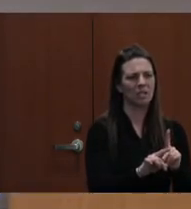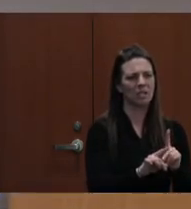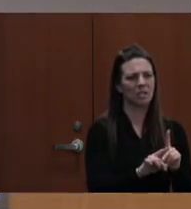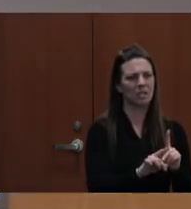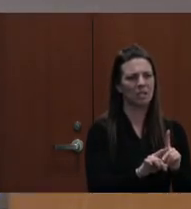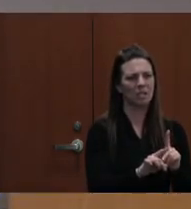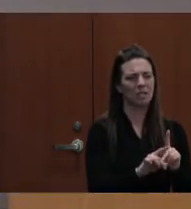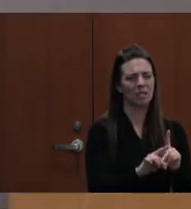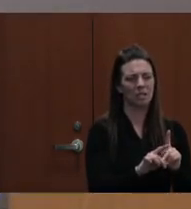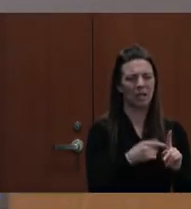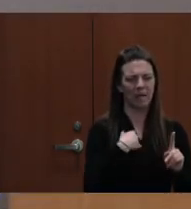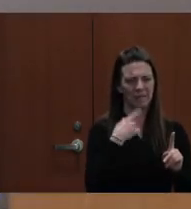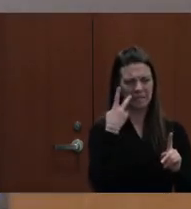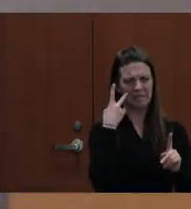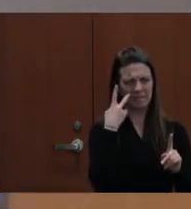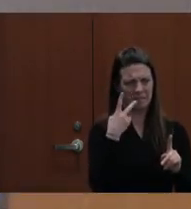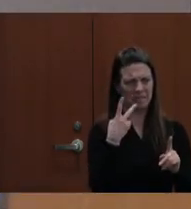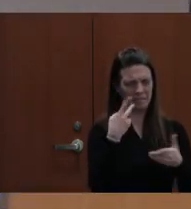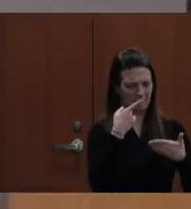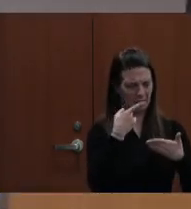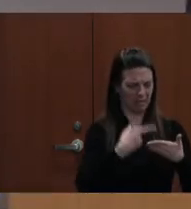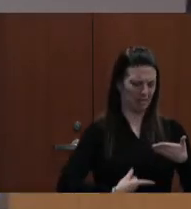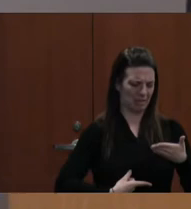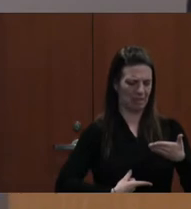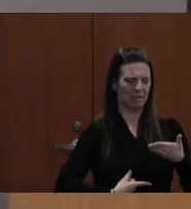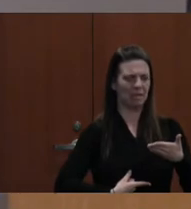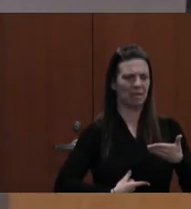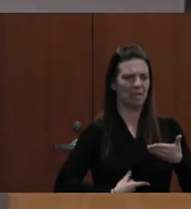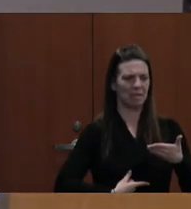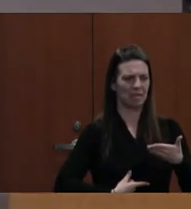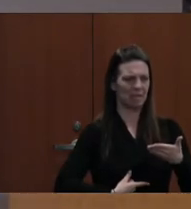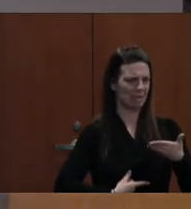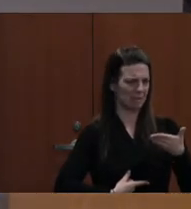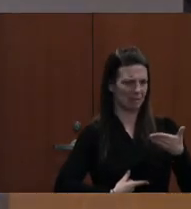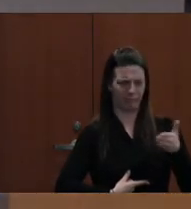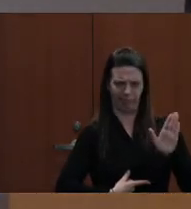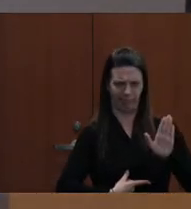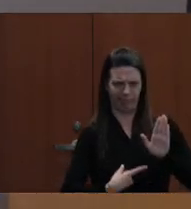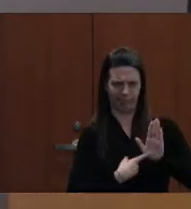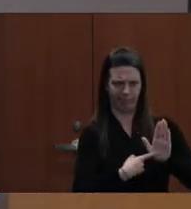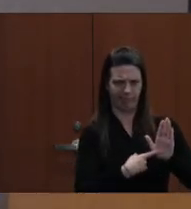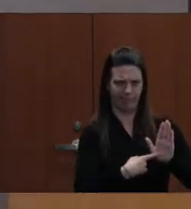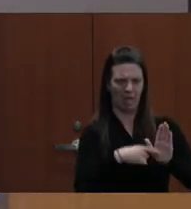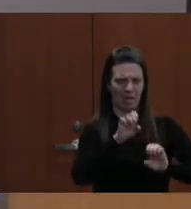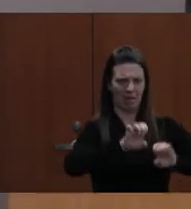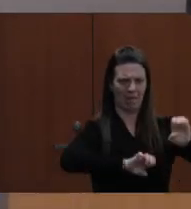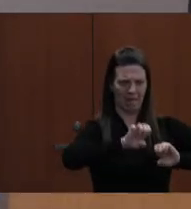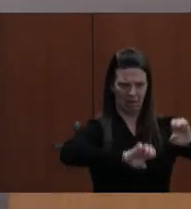matrix, the, I mean, I would call it a rubric, the evaluation matrix.